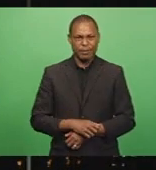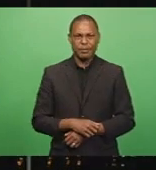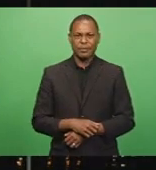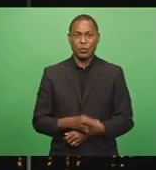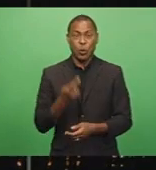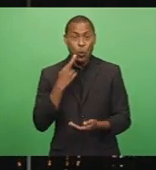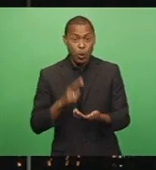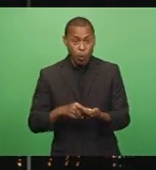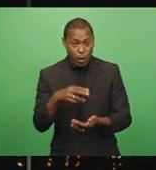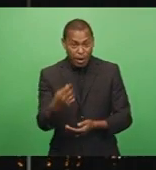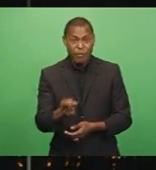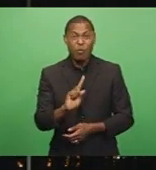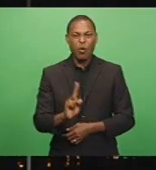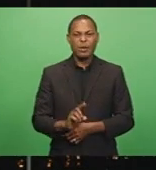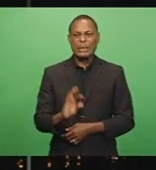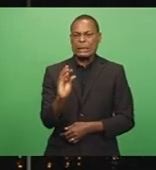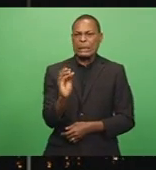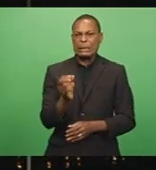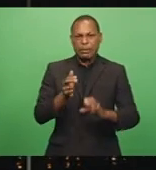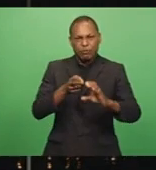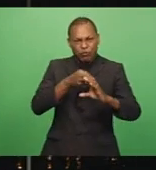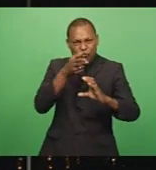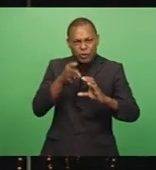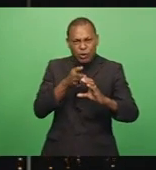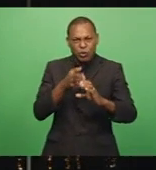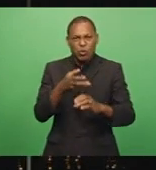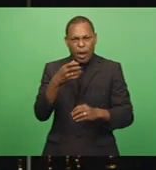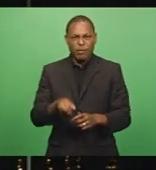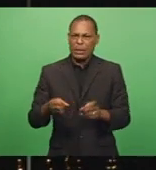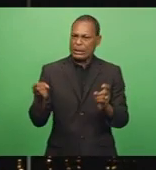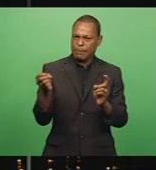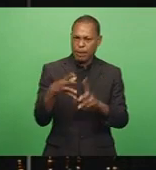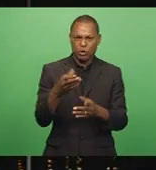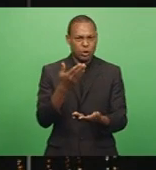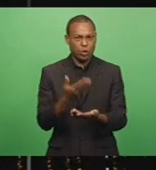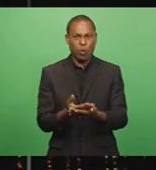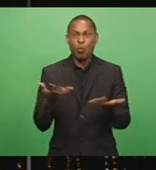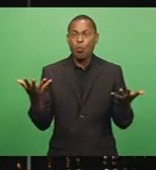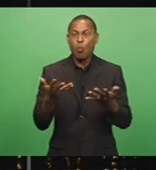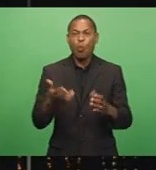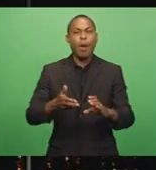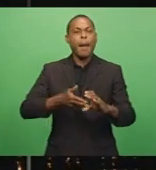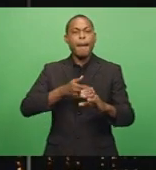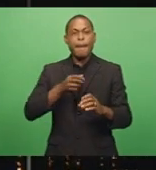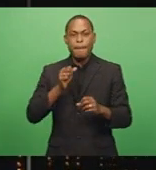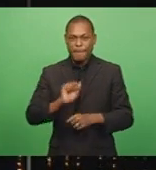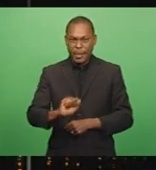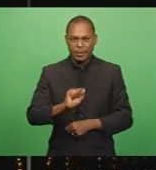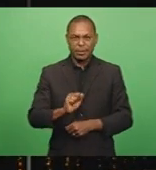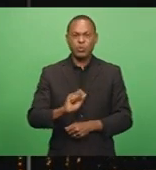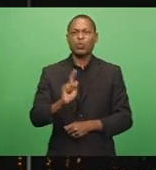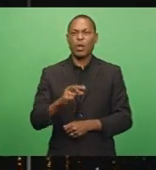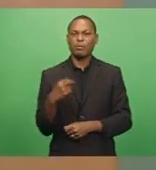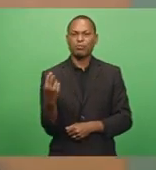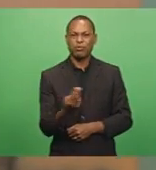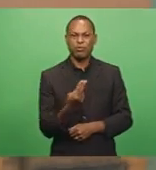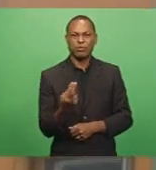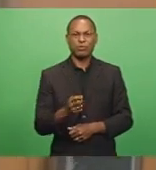concerns come after some videos shot especially on buses are circulating on social media.